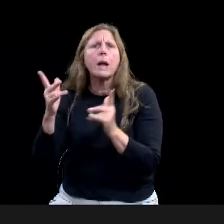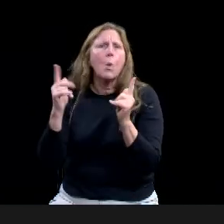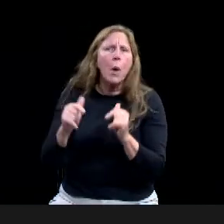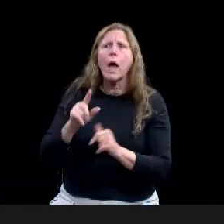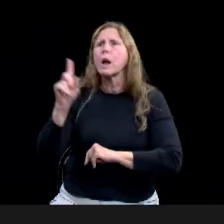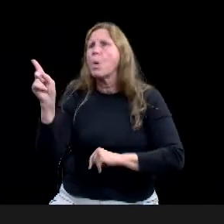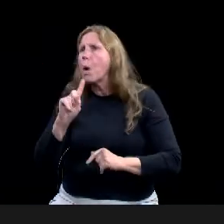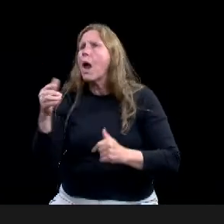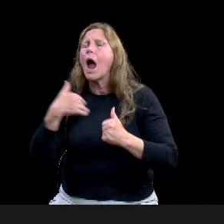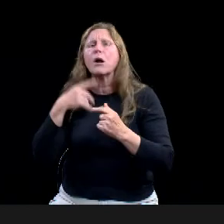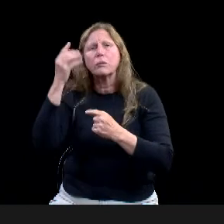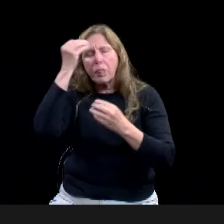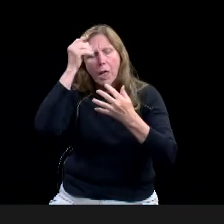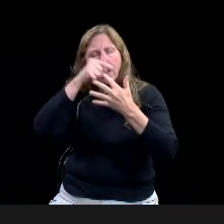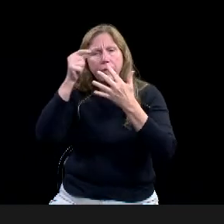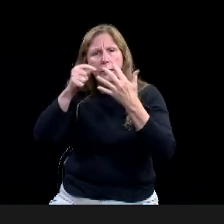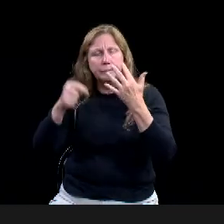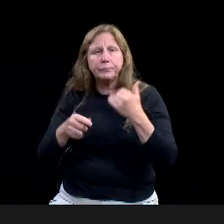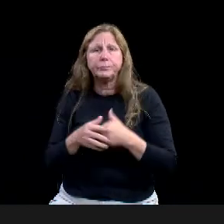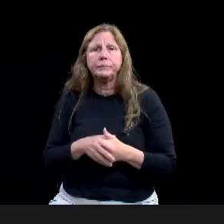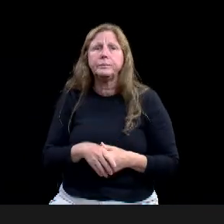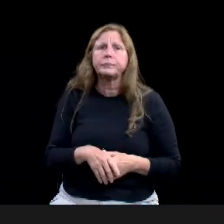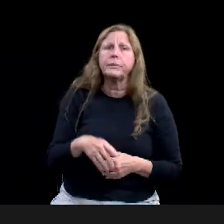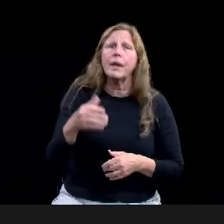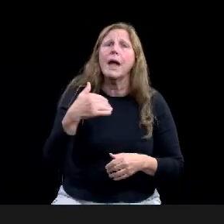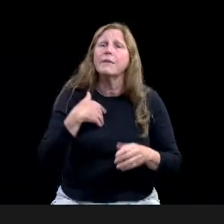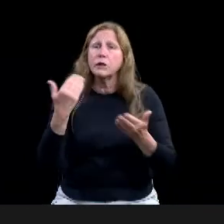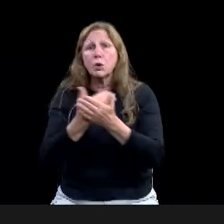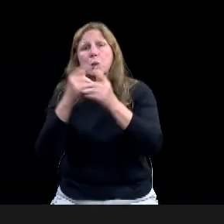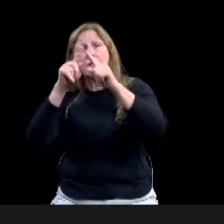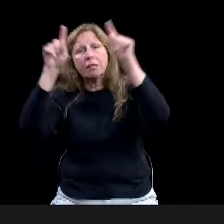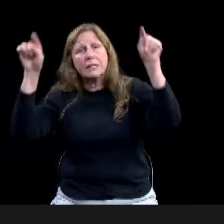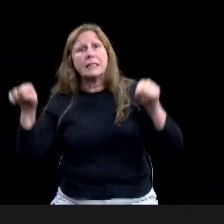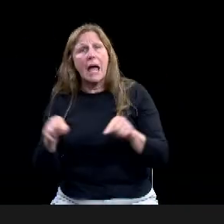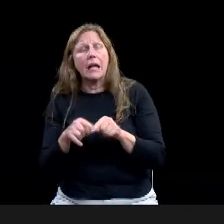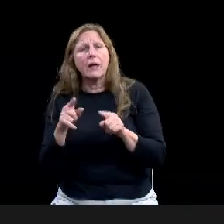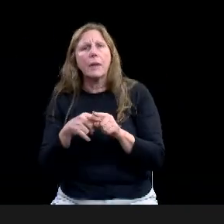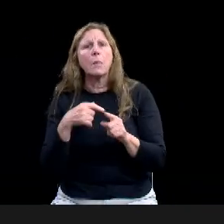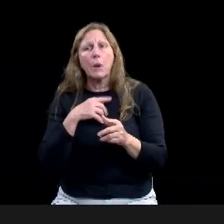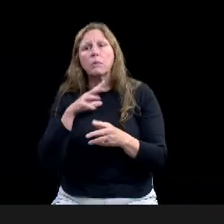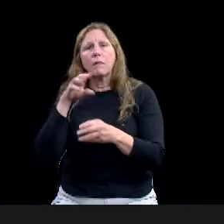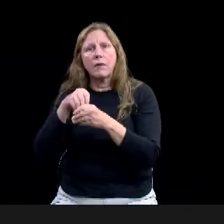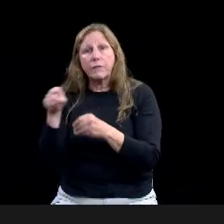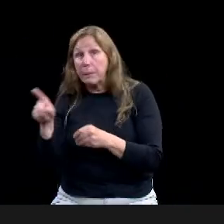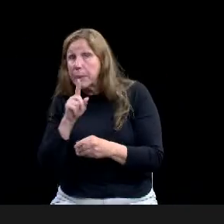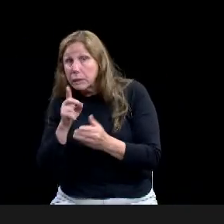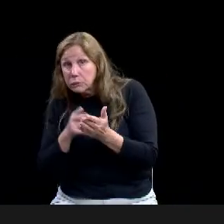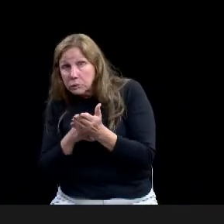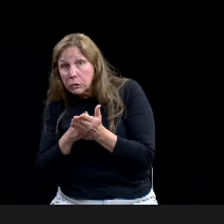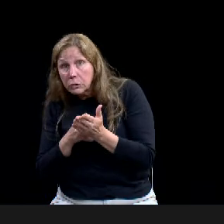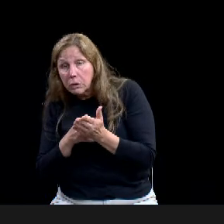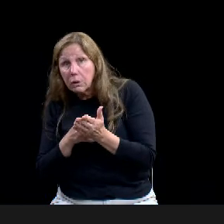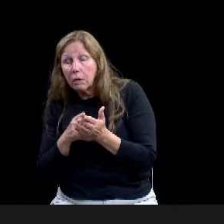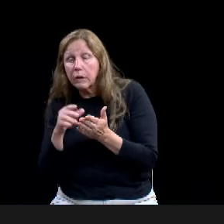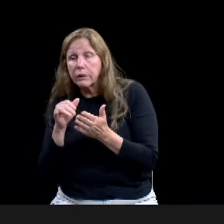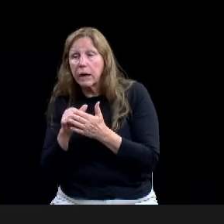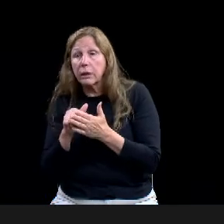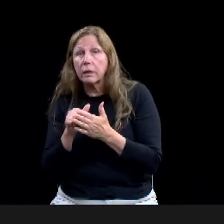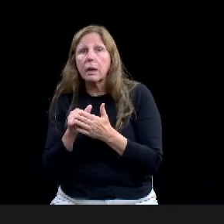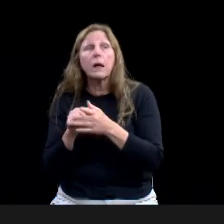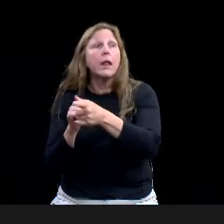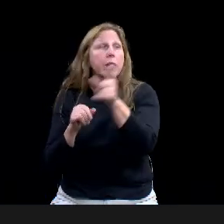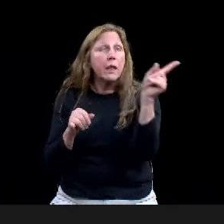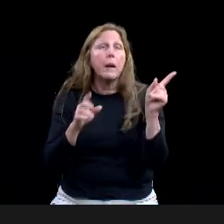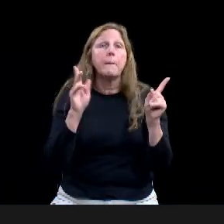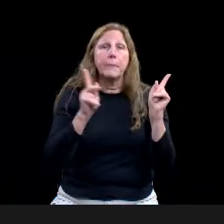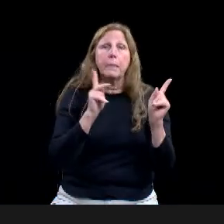we're getting bids from vendors at the type of material that we want and those sorts of things. Well,